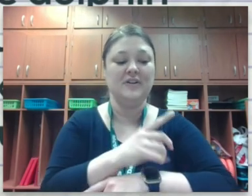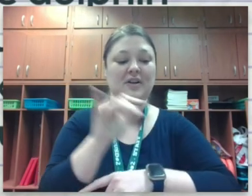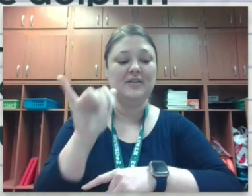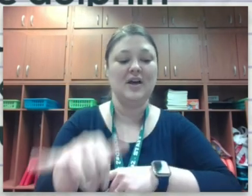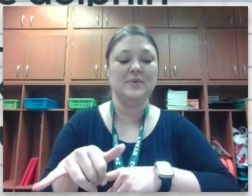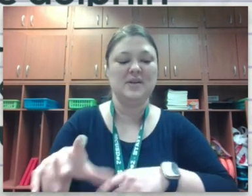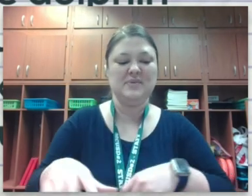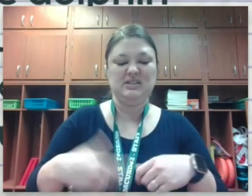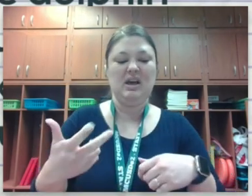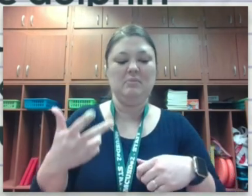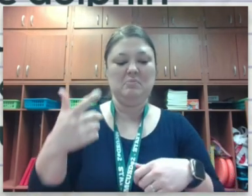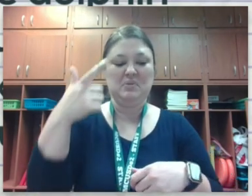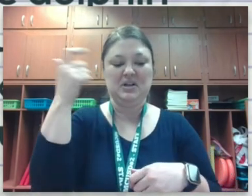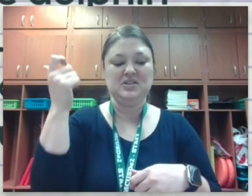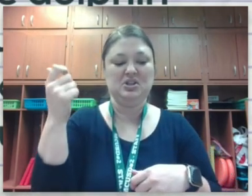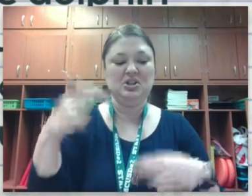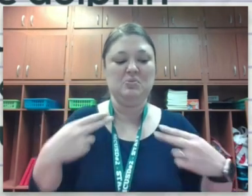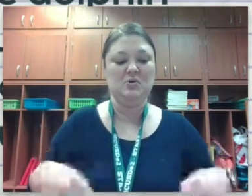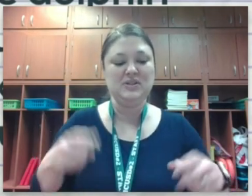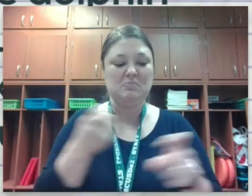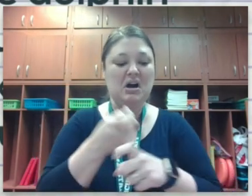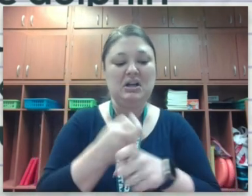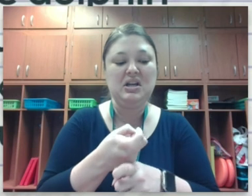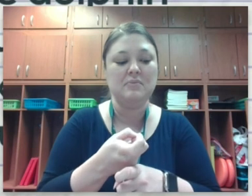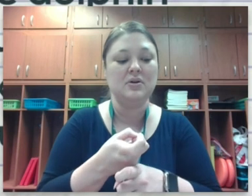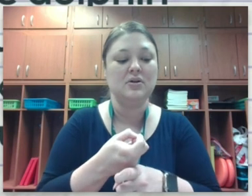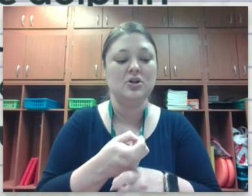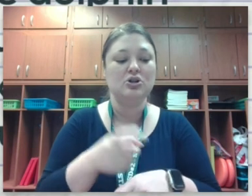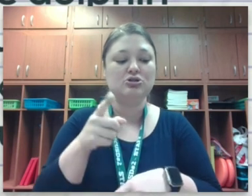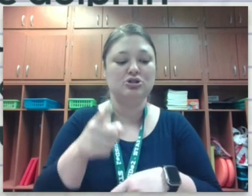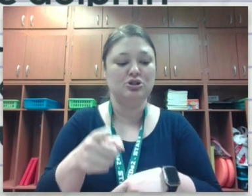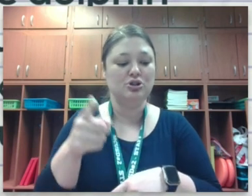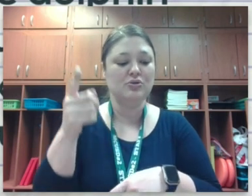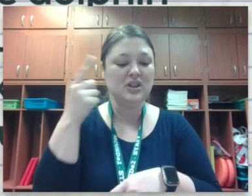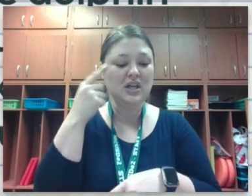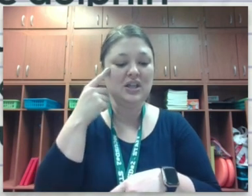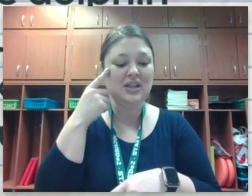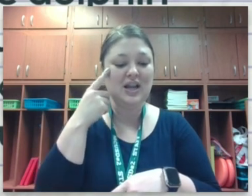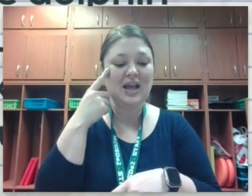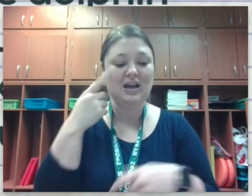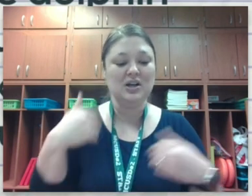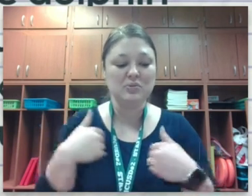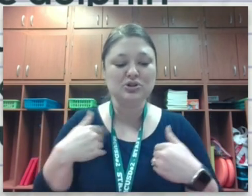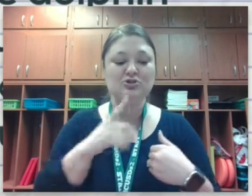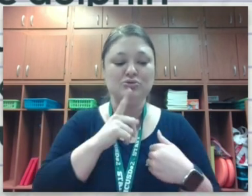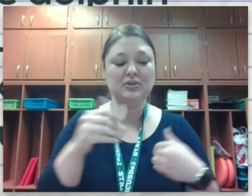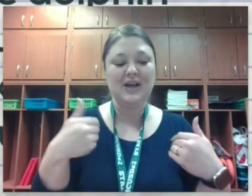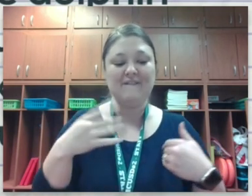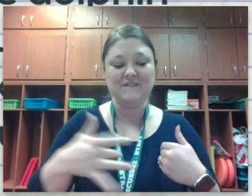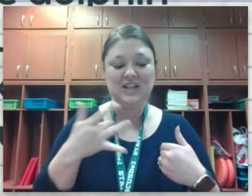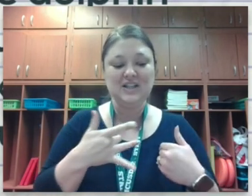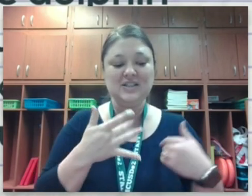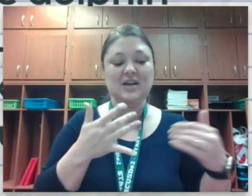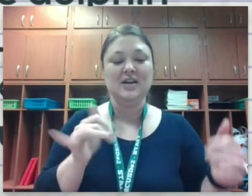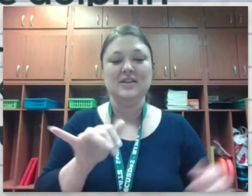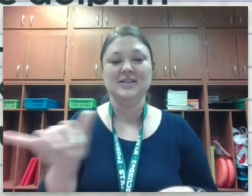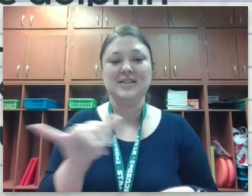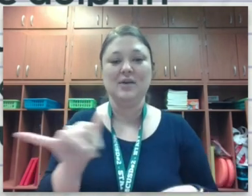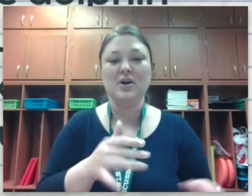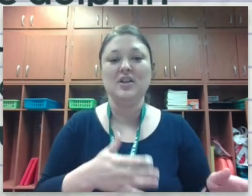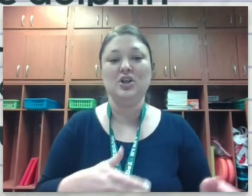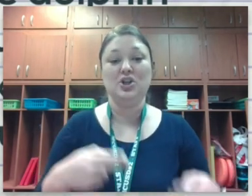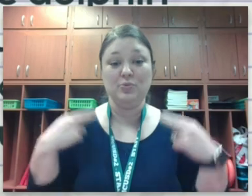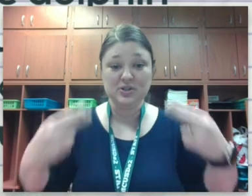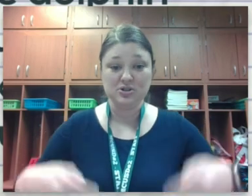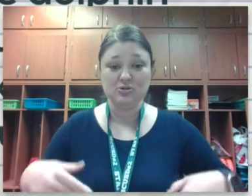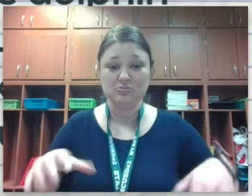dolphin that was upset because the human was mocking him. Do you think that animals truly have feelings the